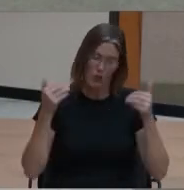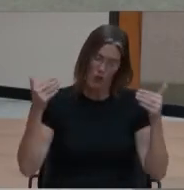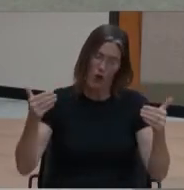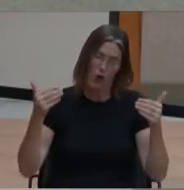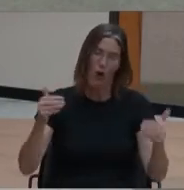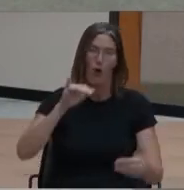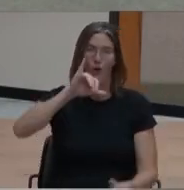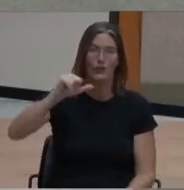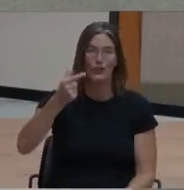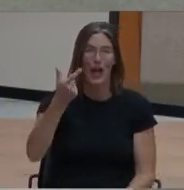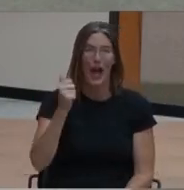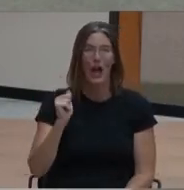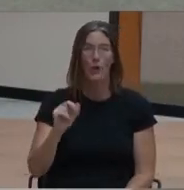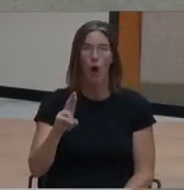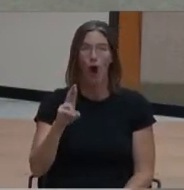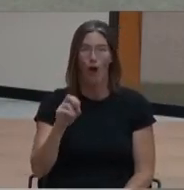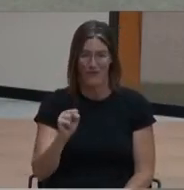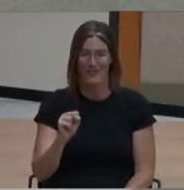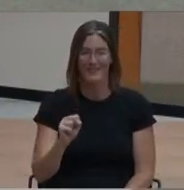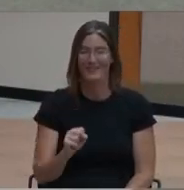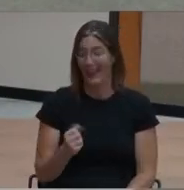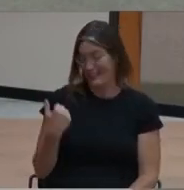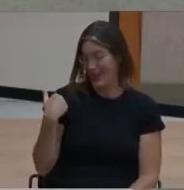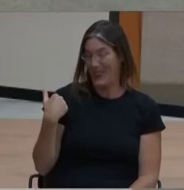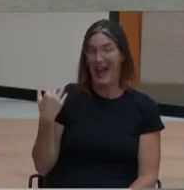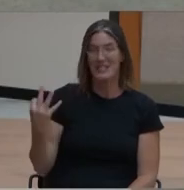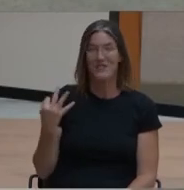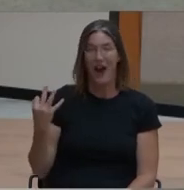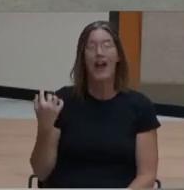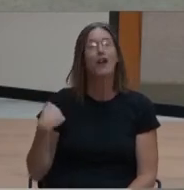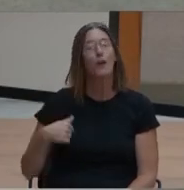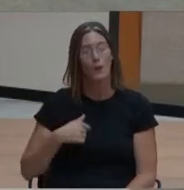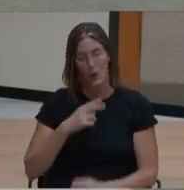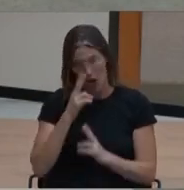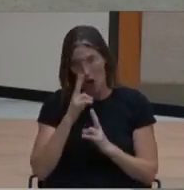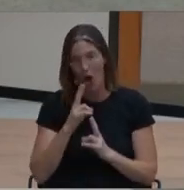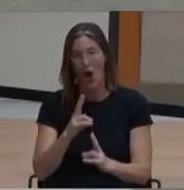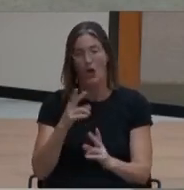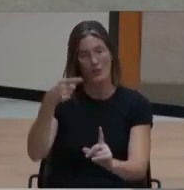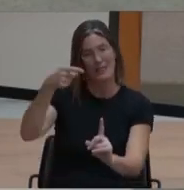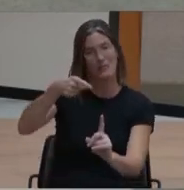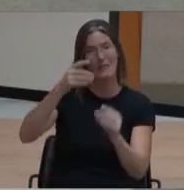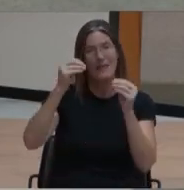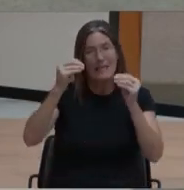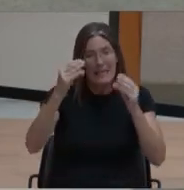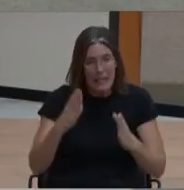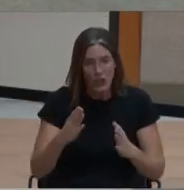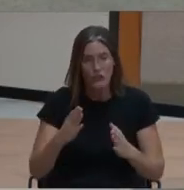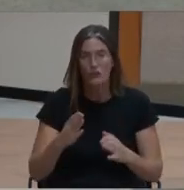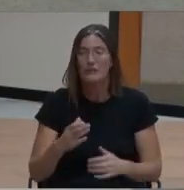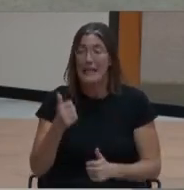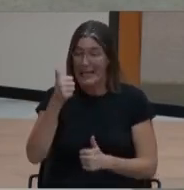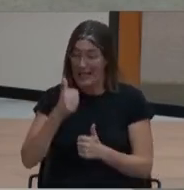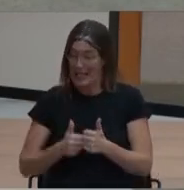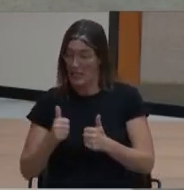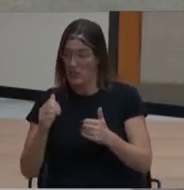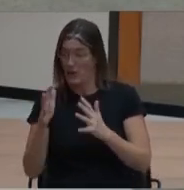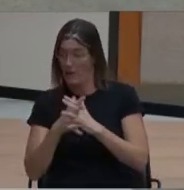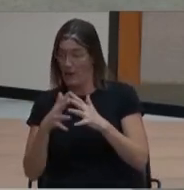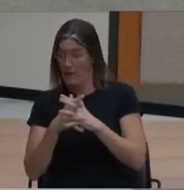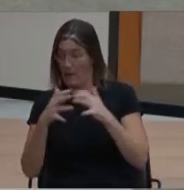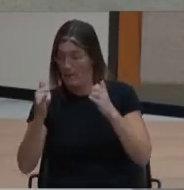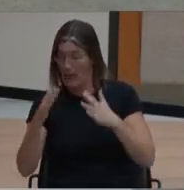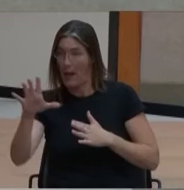At this game, we also honored our teachers. Certain teachers were individually picked by each of our football players to wear their